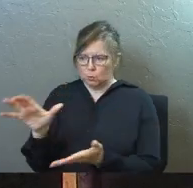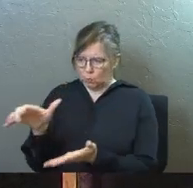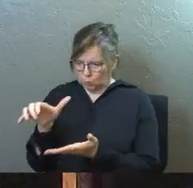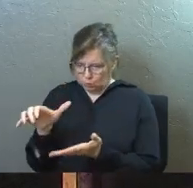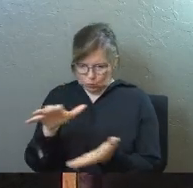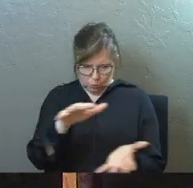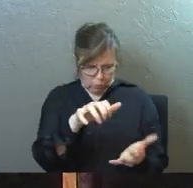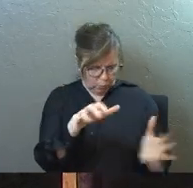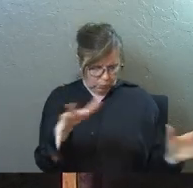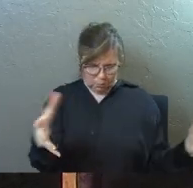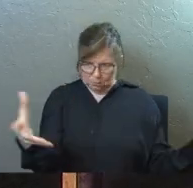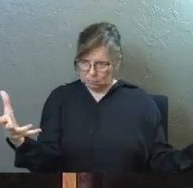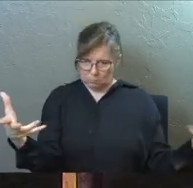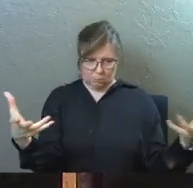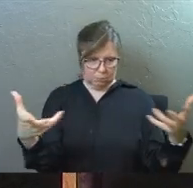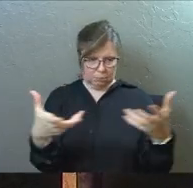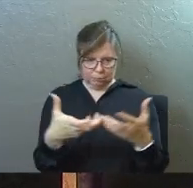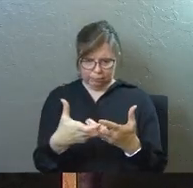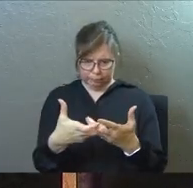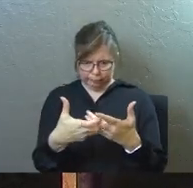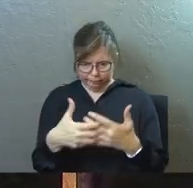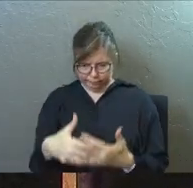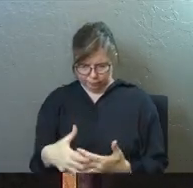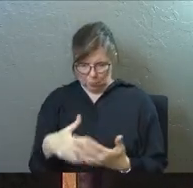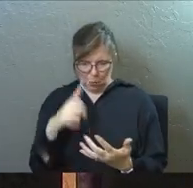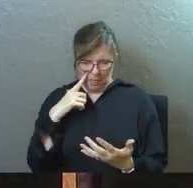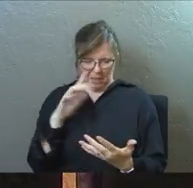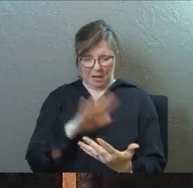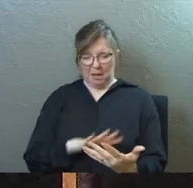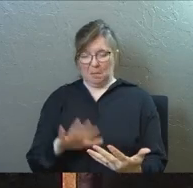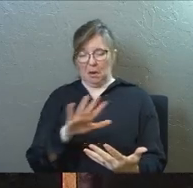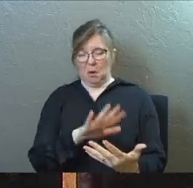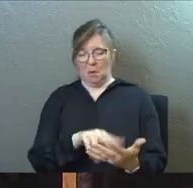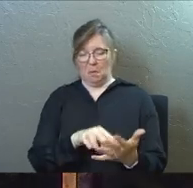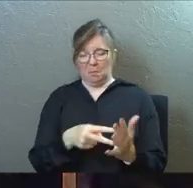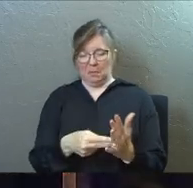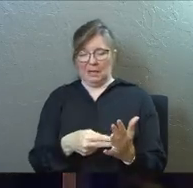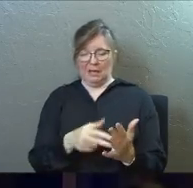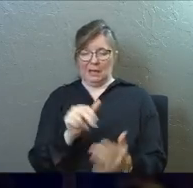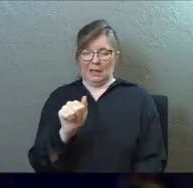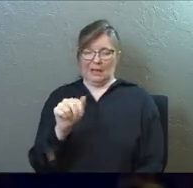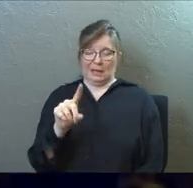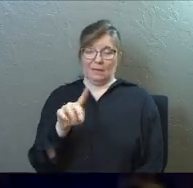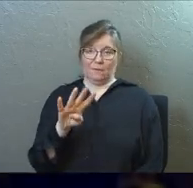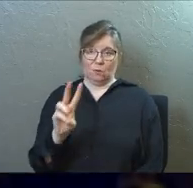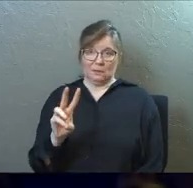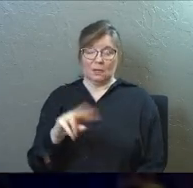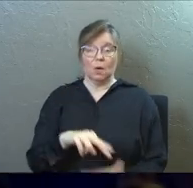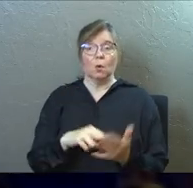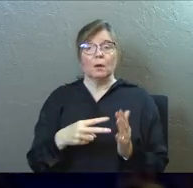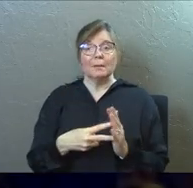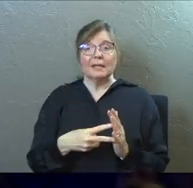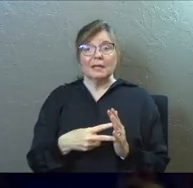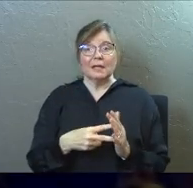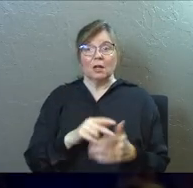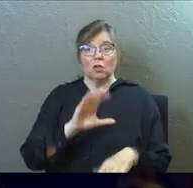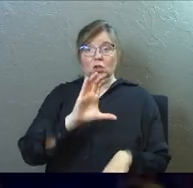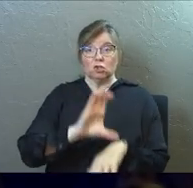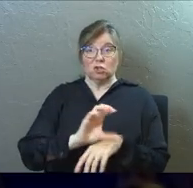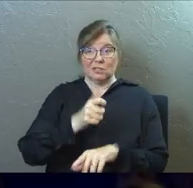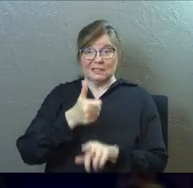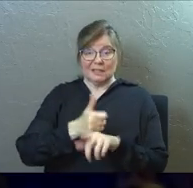much as possible, this is probably AD 46, this is probably 13 years after the birth of the church itself